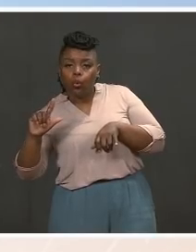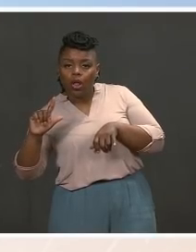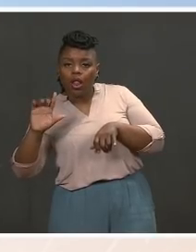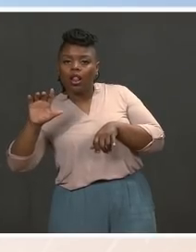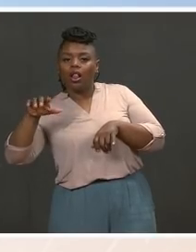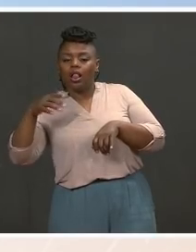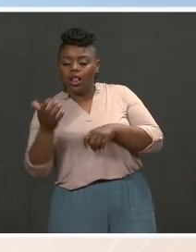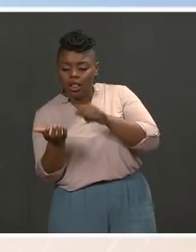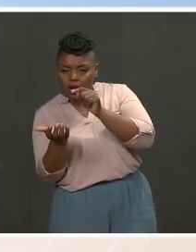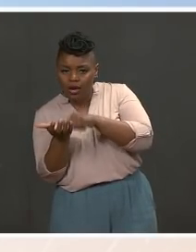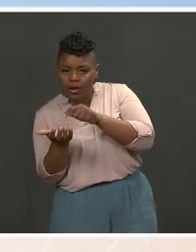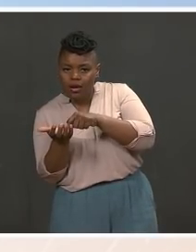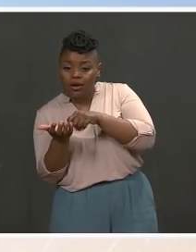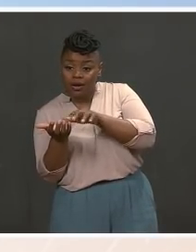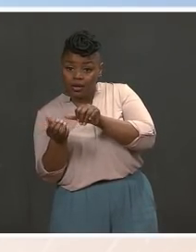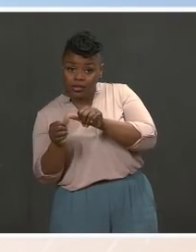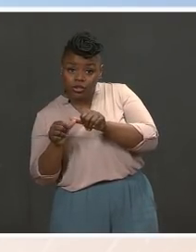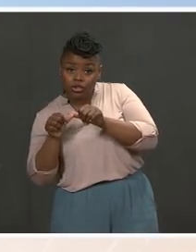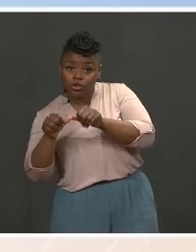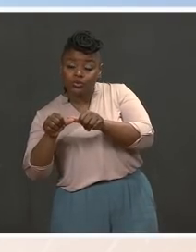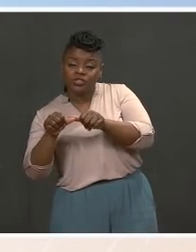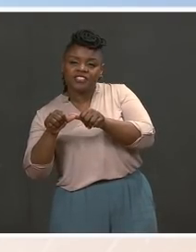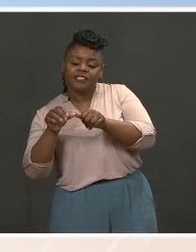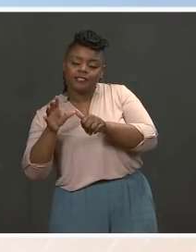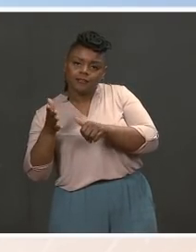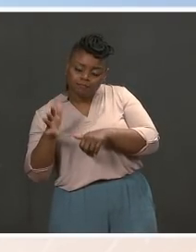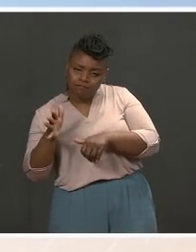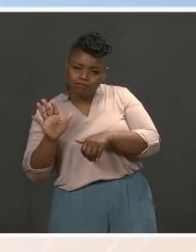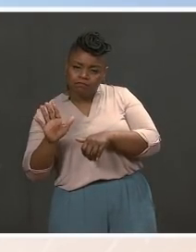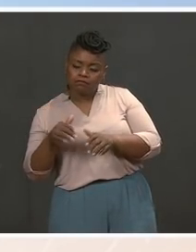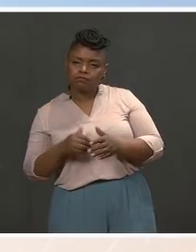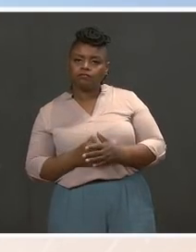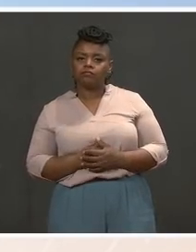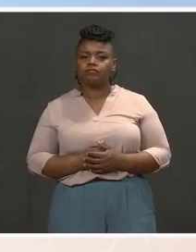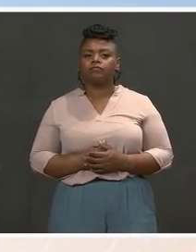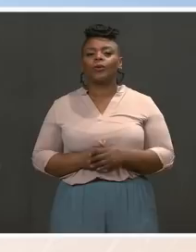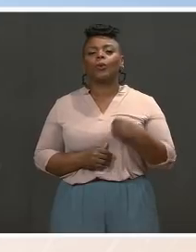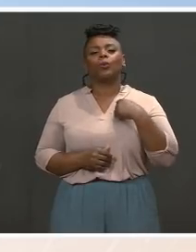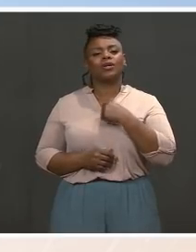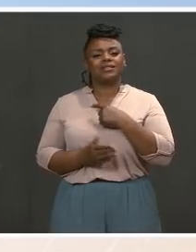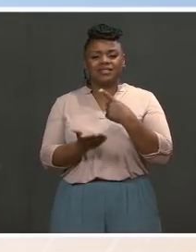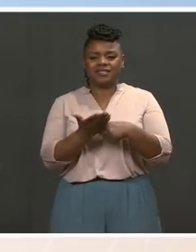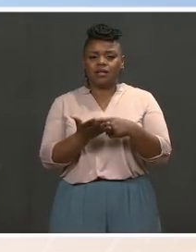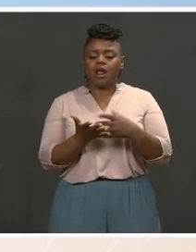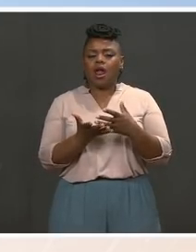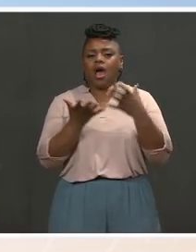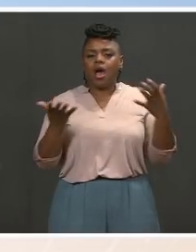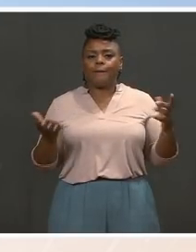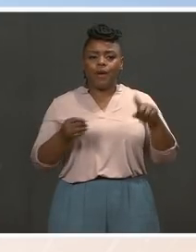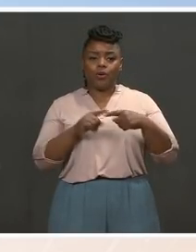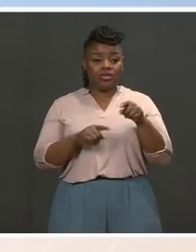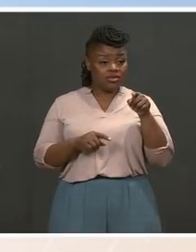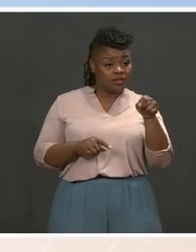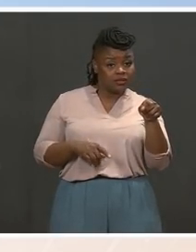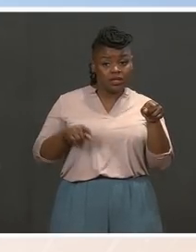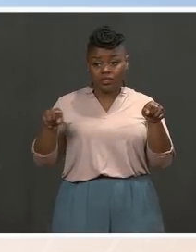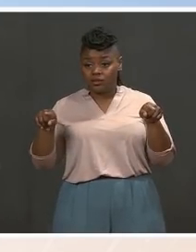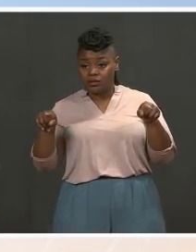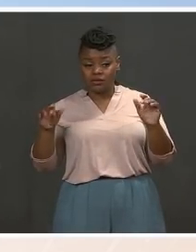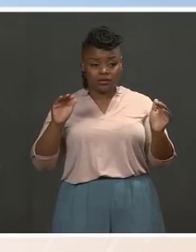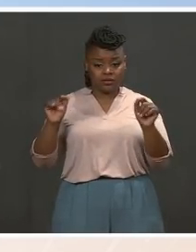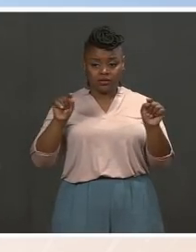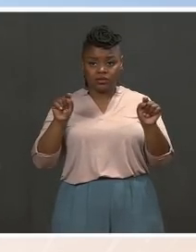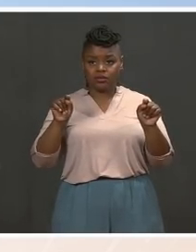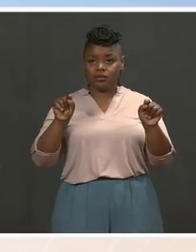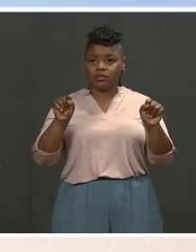discussions and analysis internally of what steps can be taken. That has been ongoing for several weeks, even before these two recent tragedies